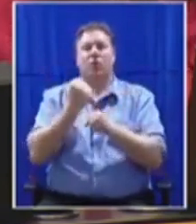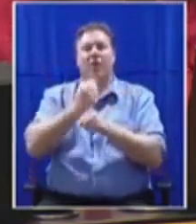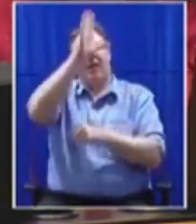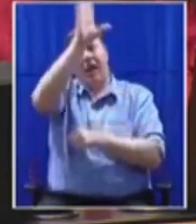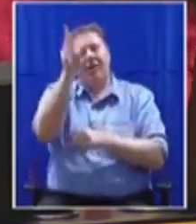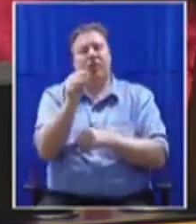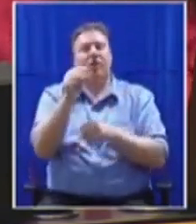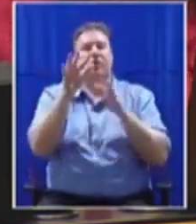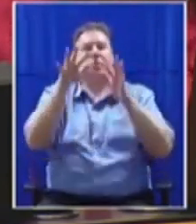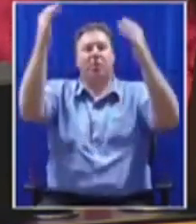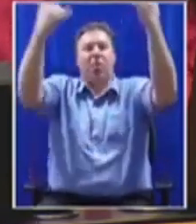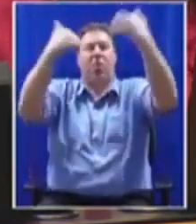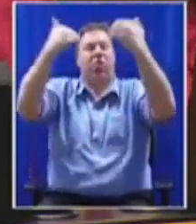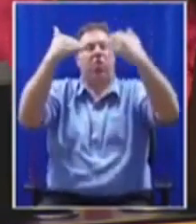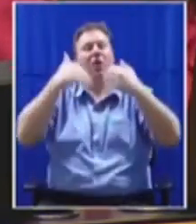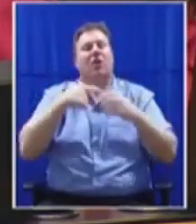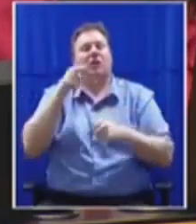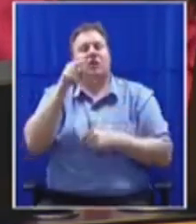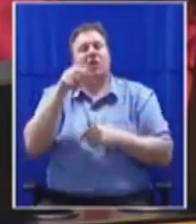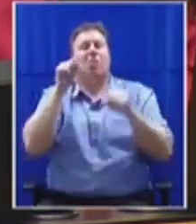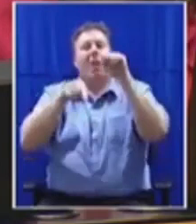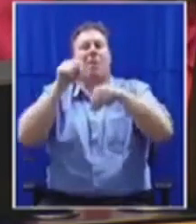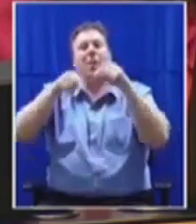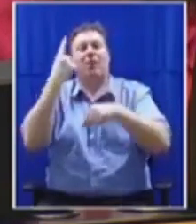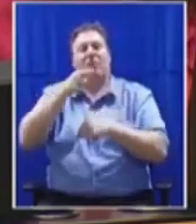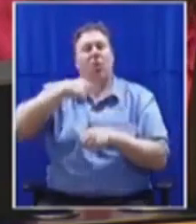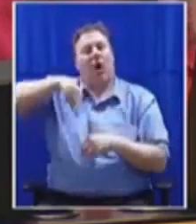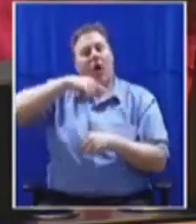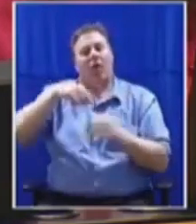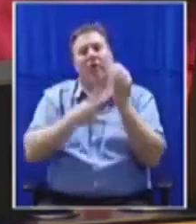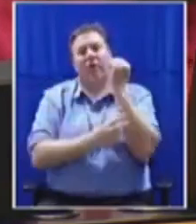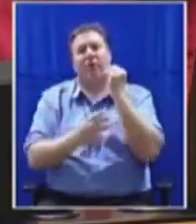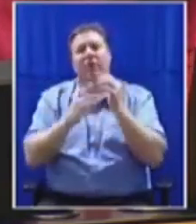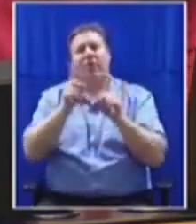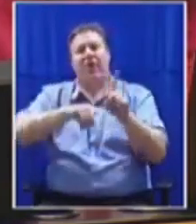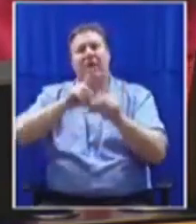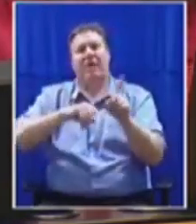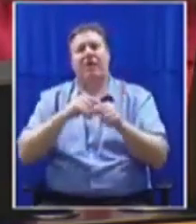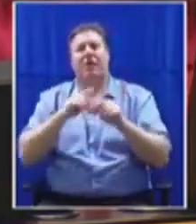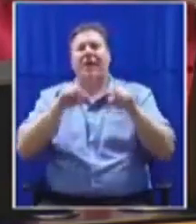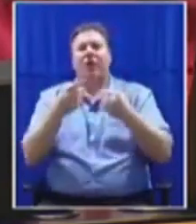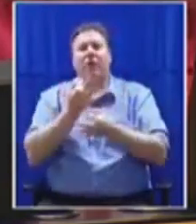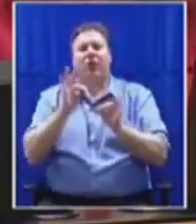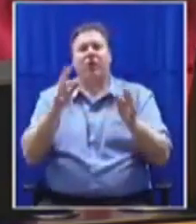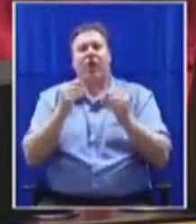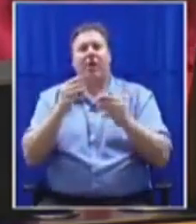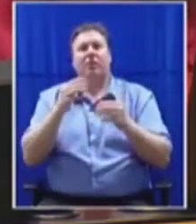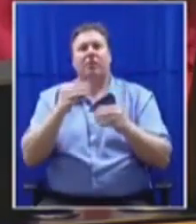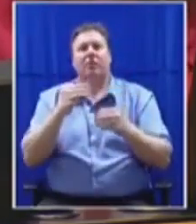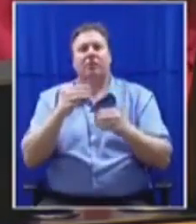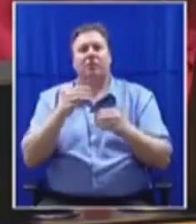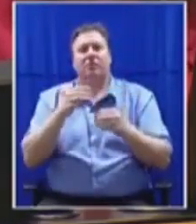our failures. Further acknowledge that there can be no freedom and prosperity in South Africa that is